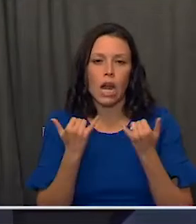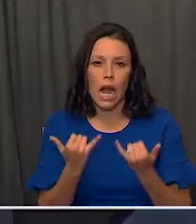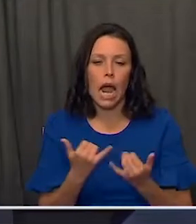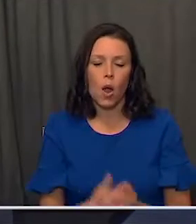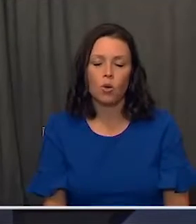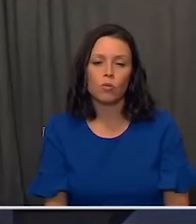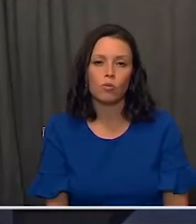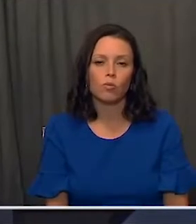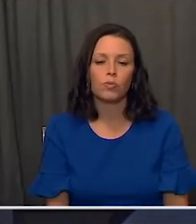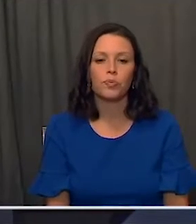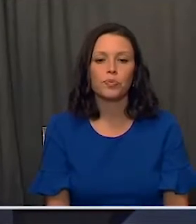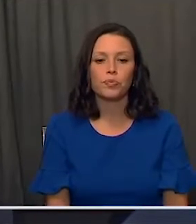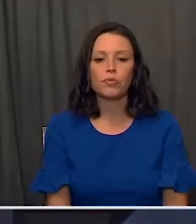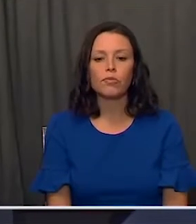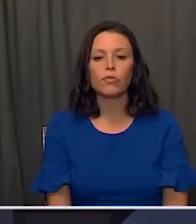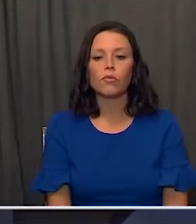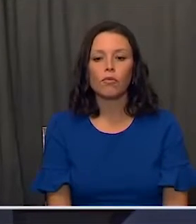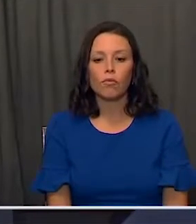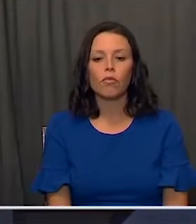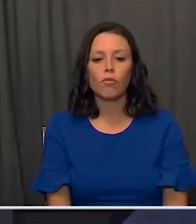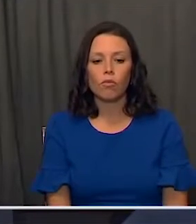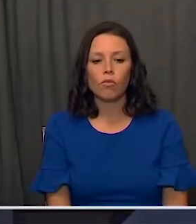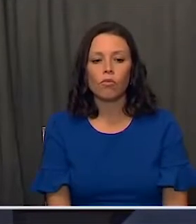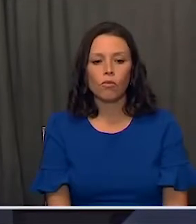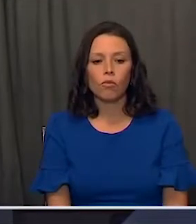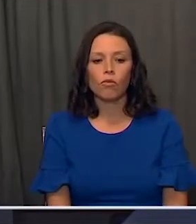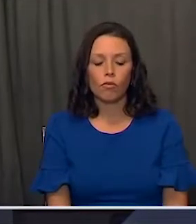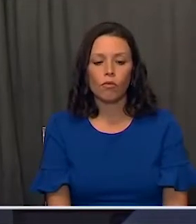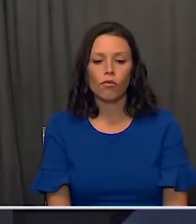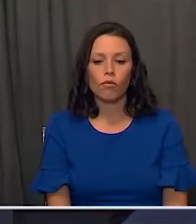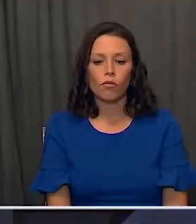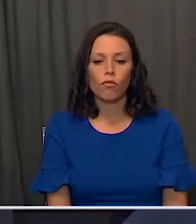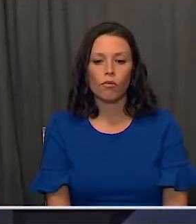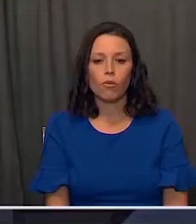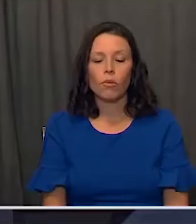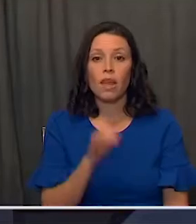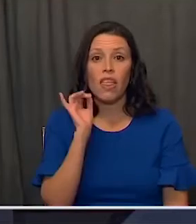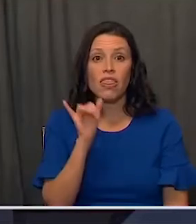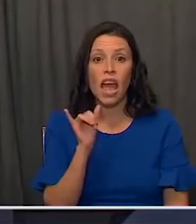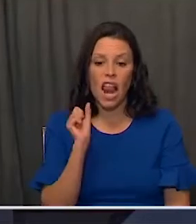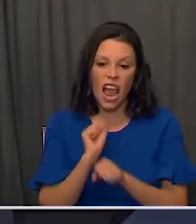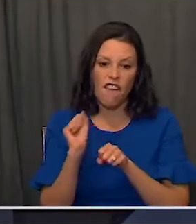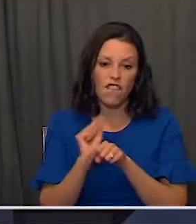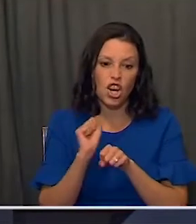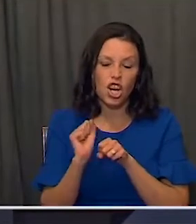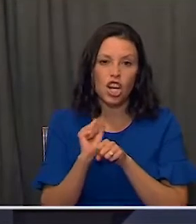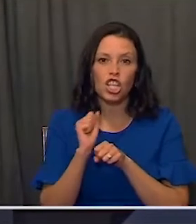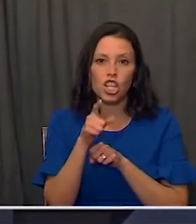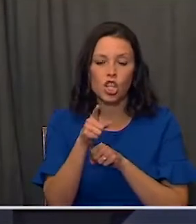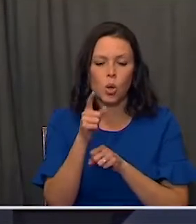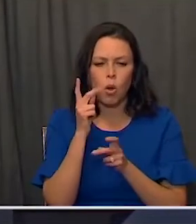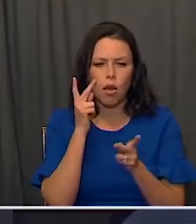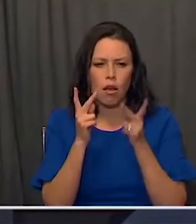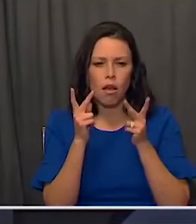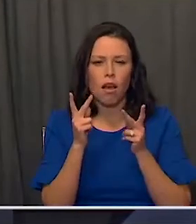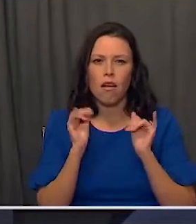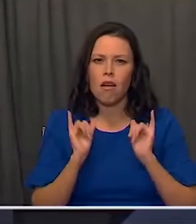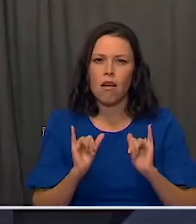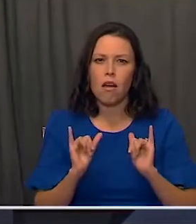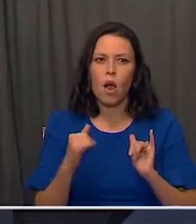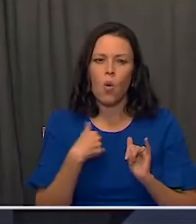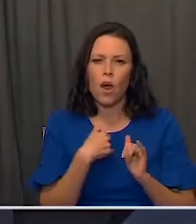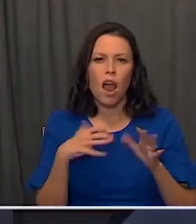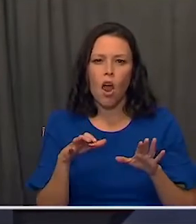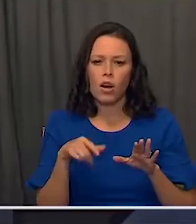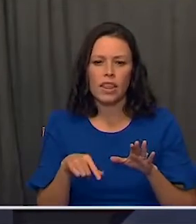here shortly. It is the effort that is almost so common that you will recognize it because we do it